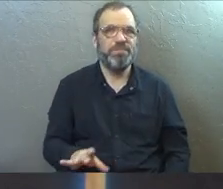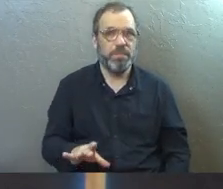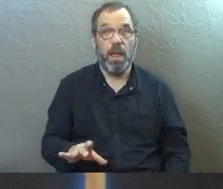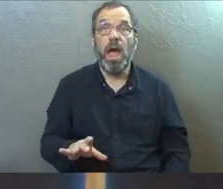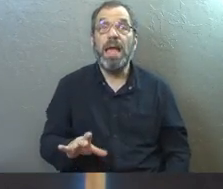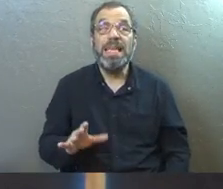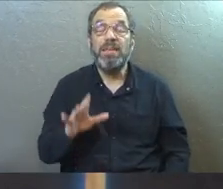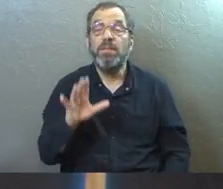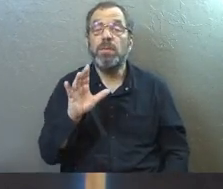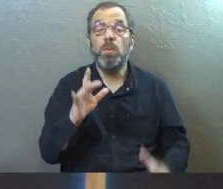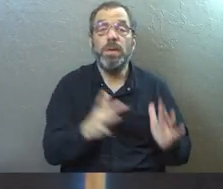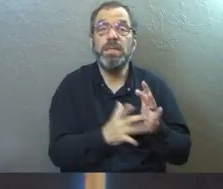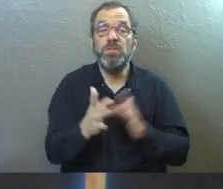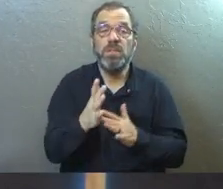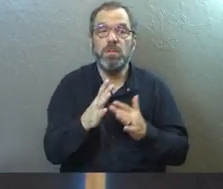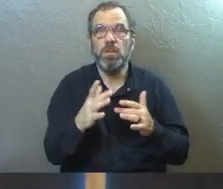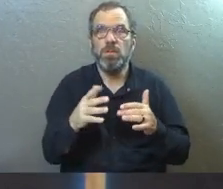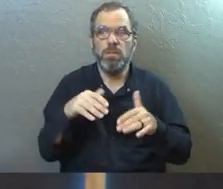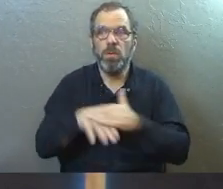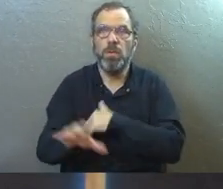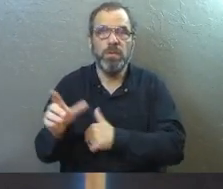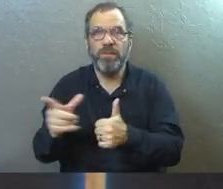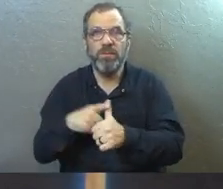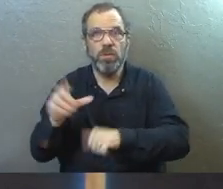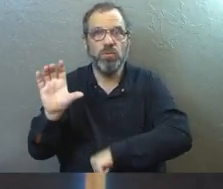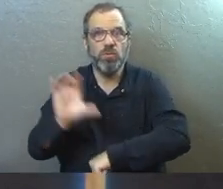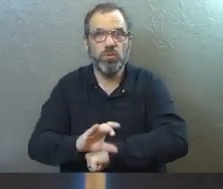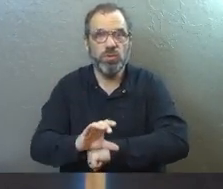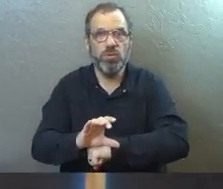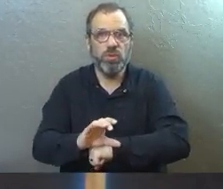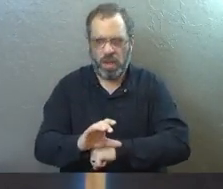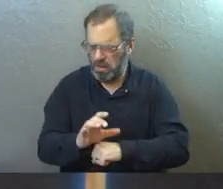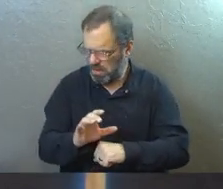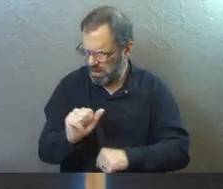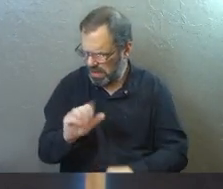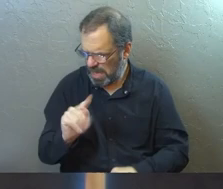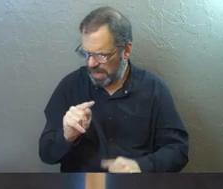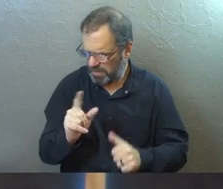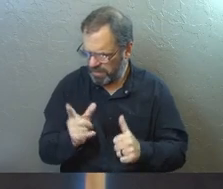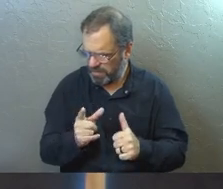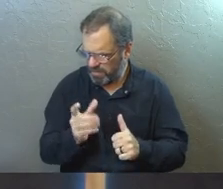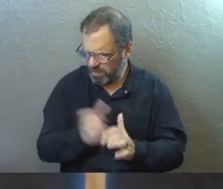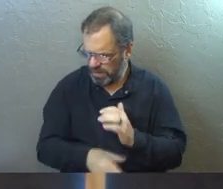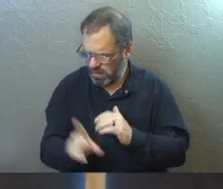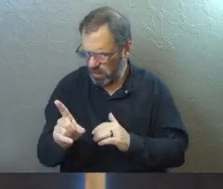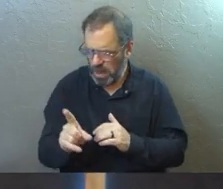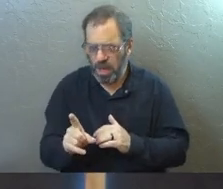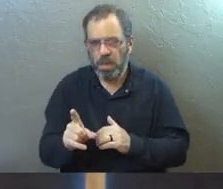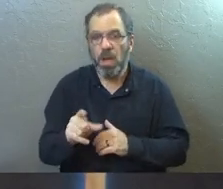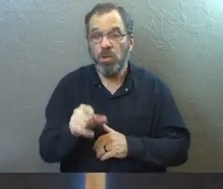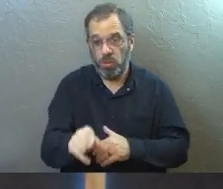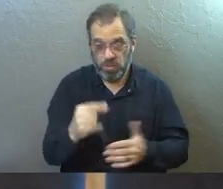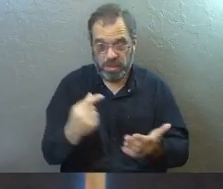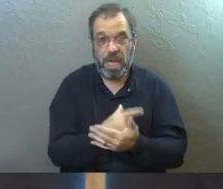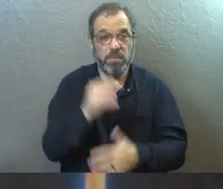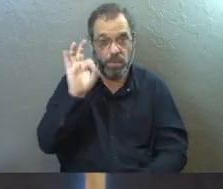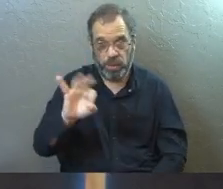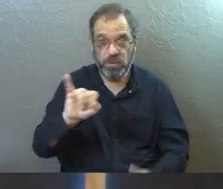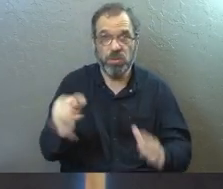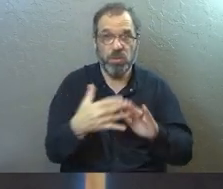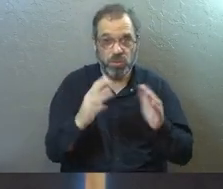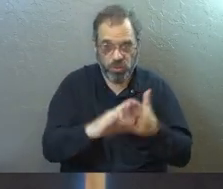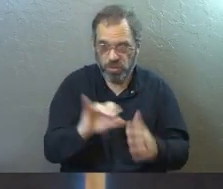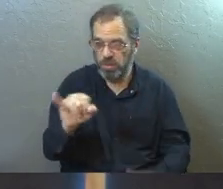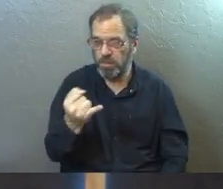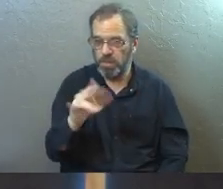Even when he went to the early church, it's in the first chapter of Acts. And he says, you're going to preach this gospel in Jerusalem,